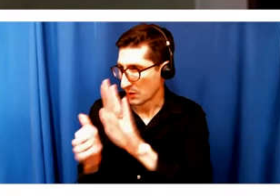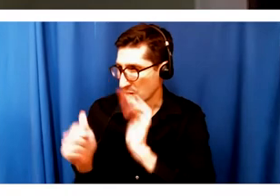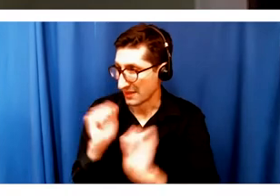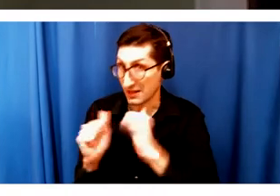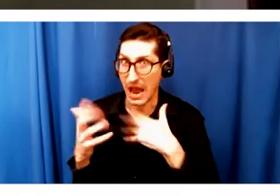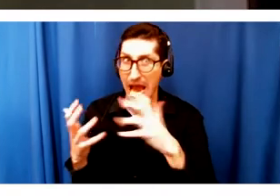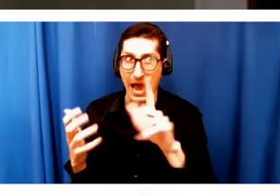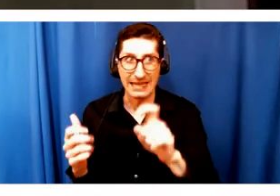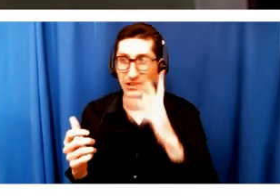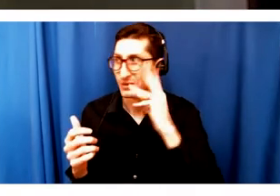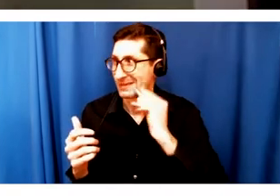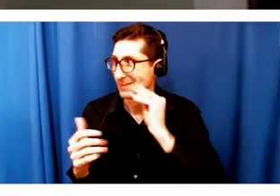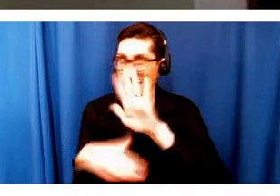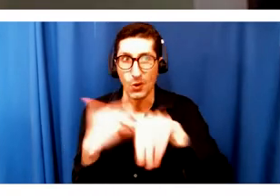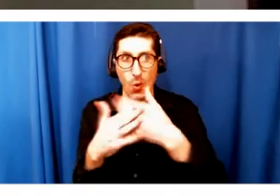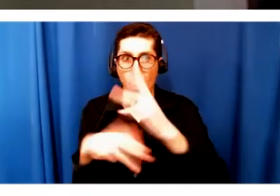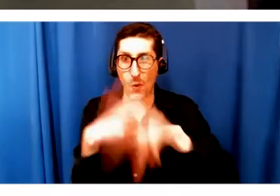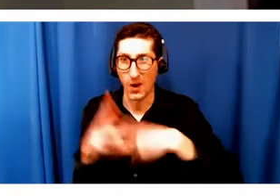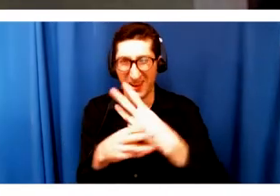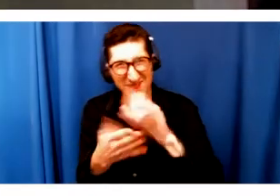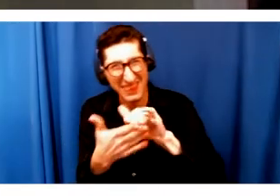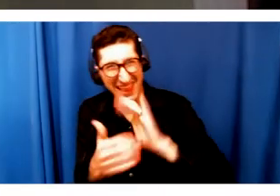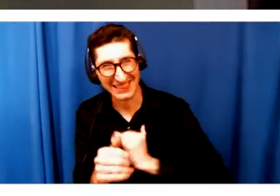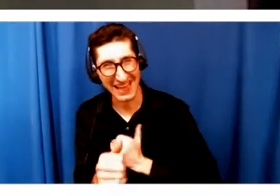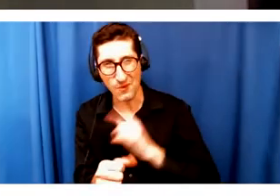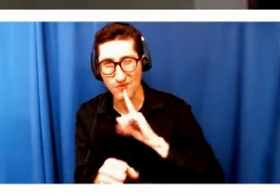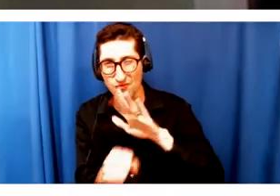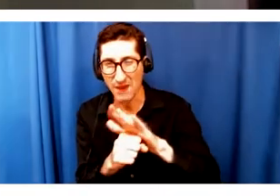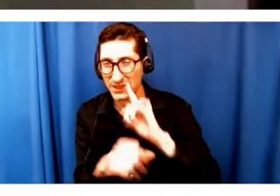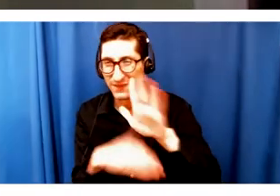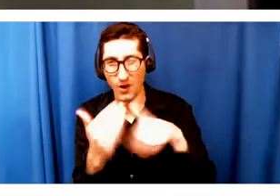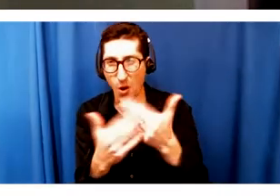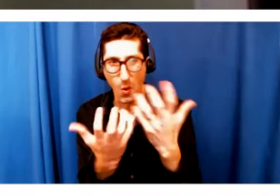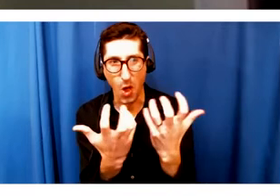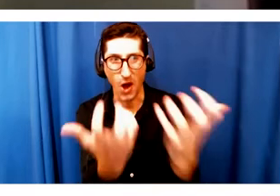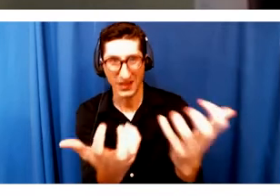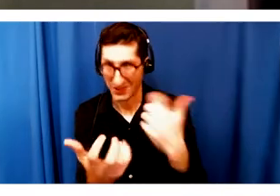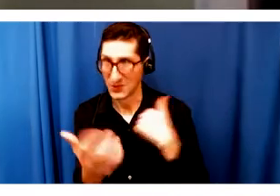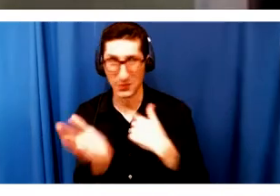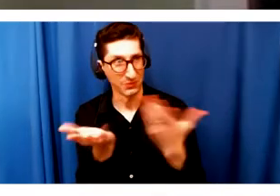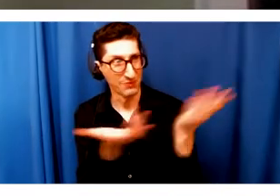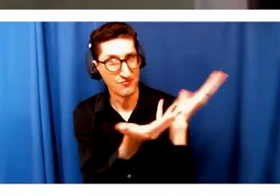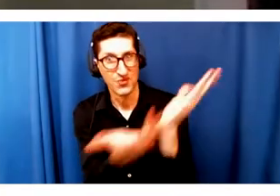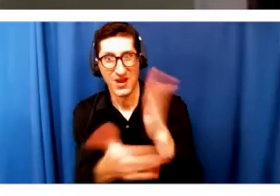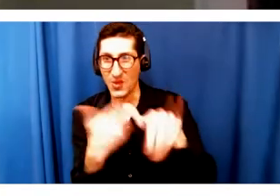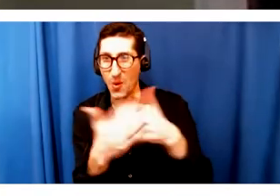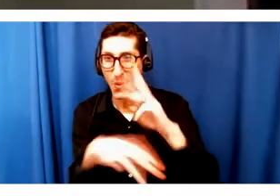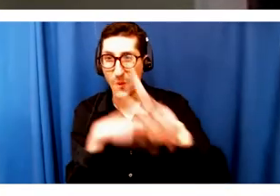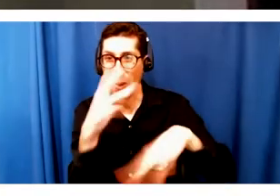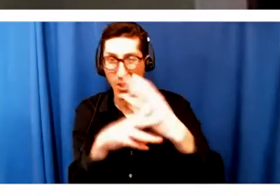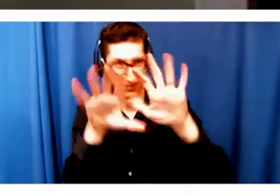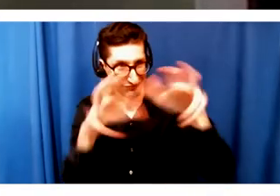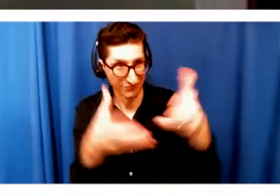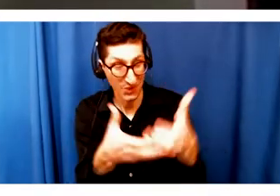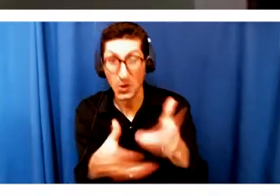the world. That's what we were doing. That was the promise that we had made to our audience. And so that's what people were asking for. Please don't go away just because you can go back to the